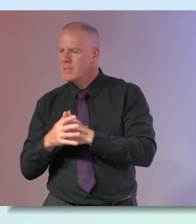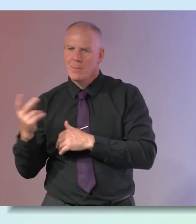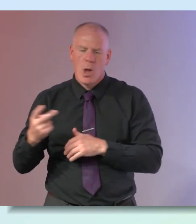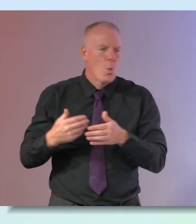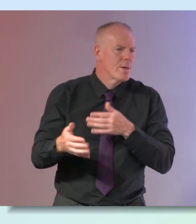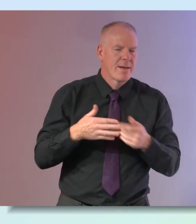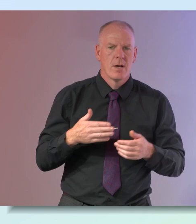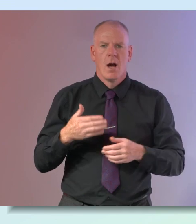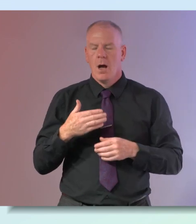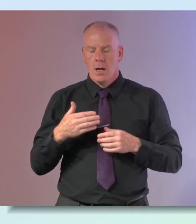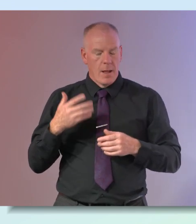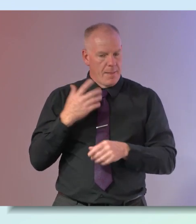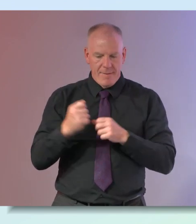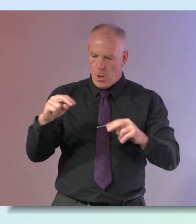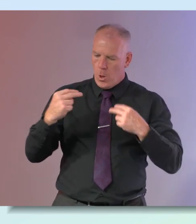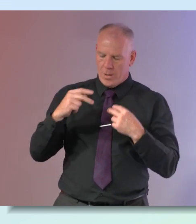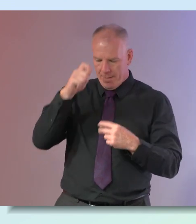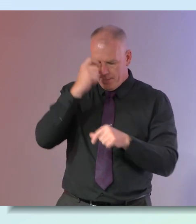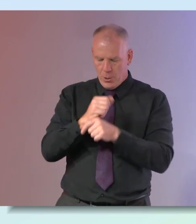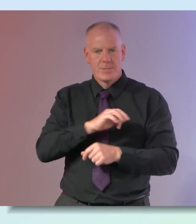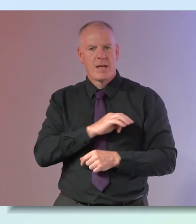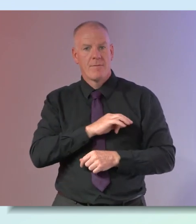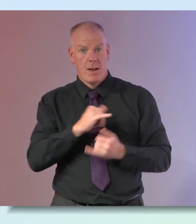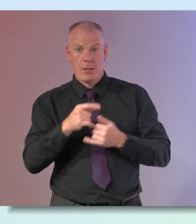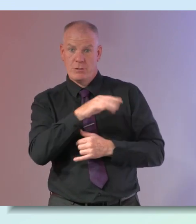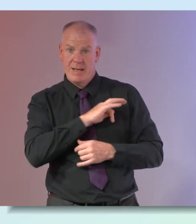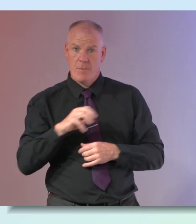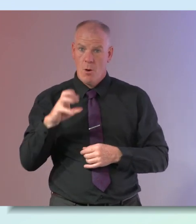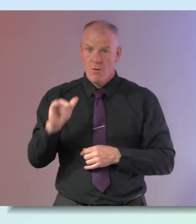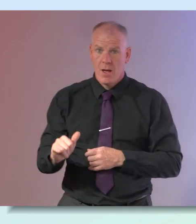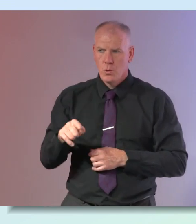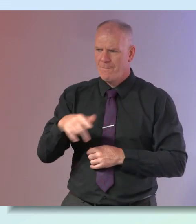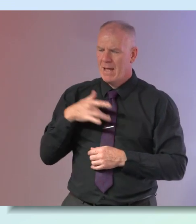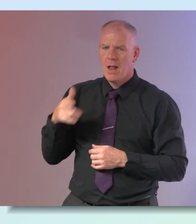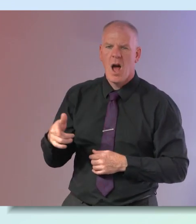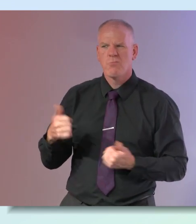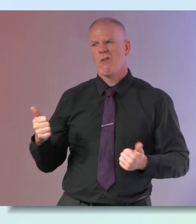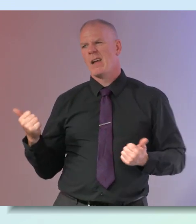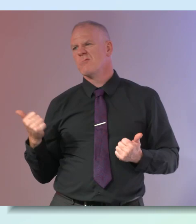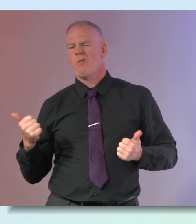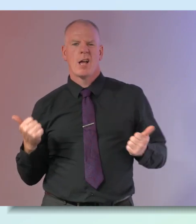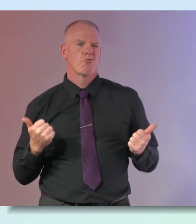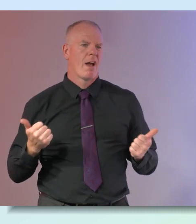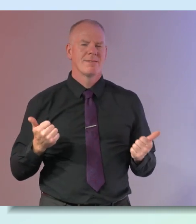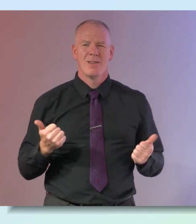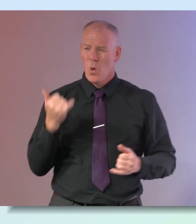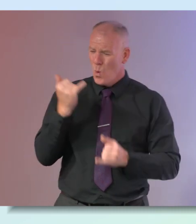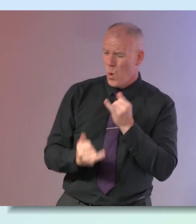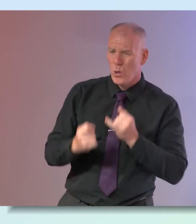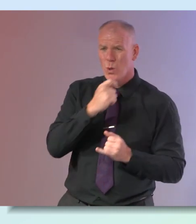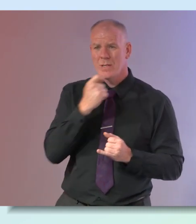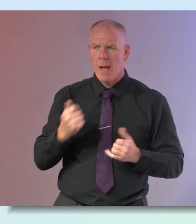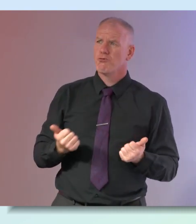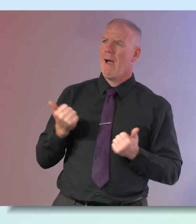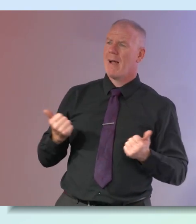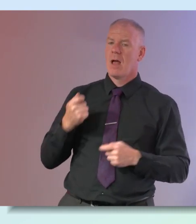and you kind of don't think yourself and you feel like you mora you felt i'm grand and that's the worst thing you could say is you think you're